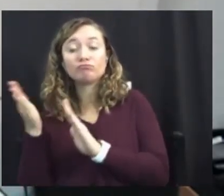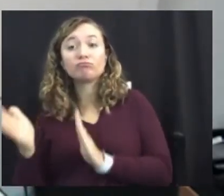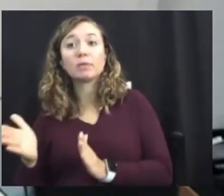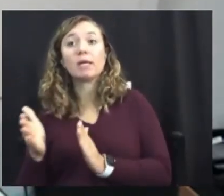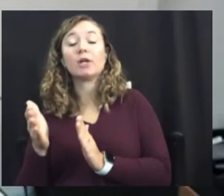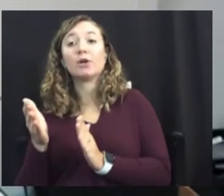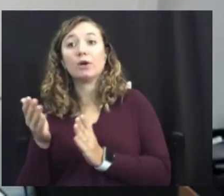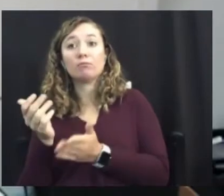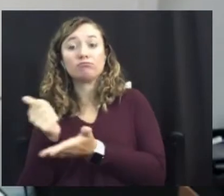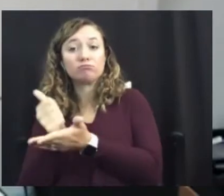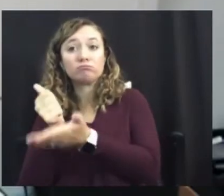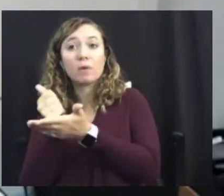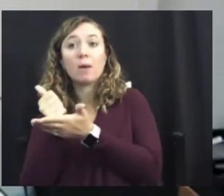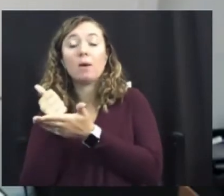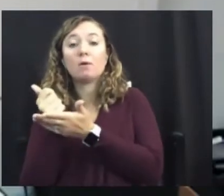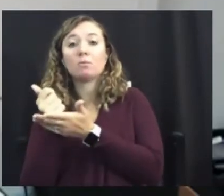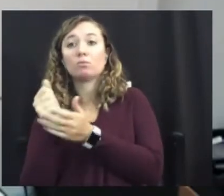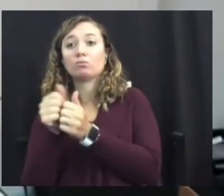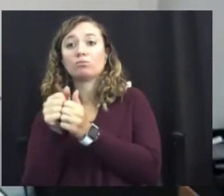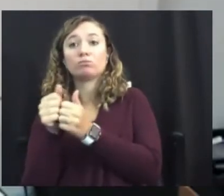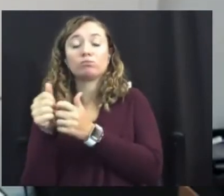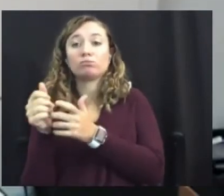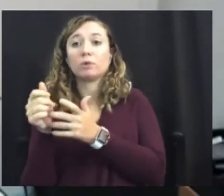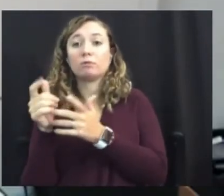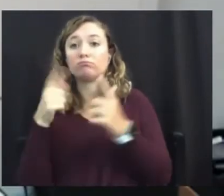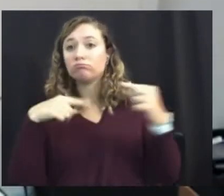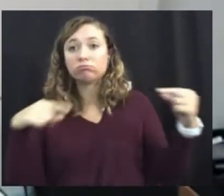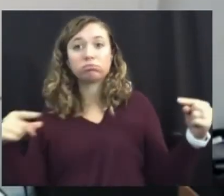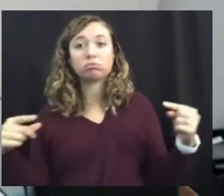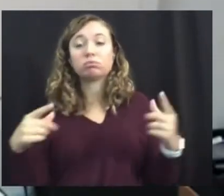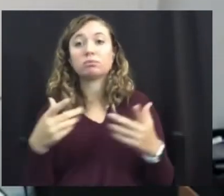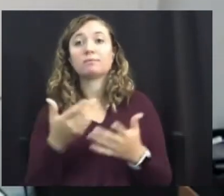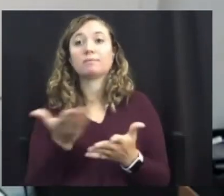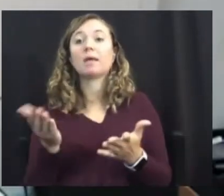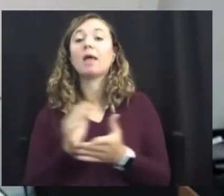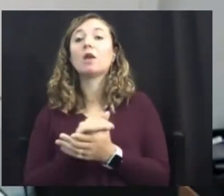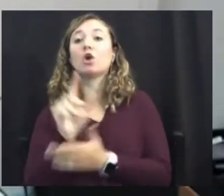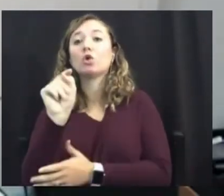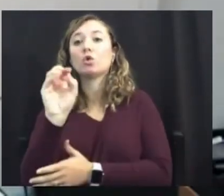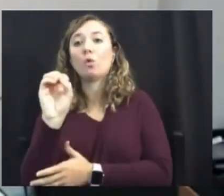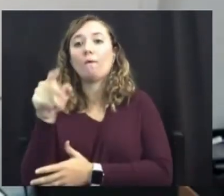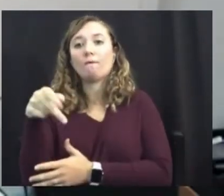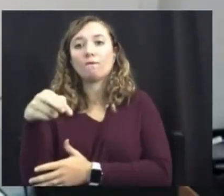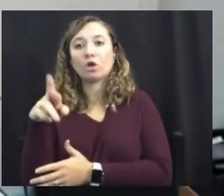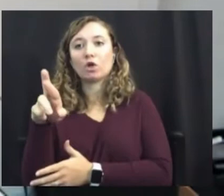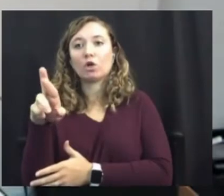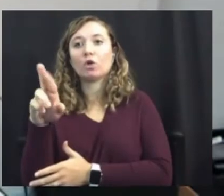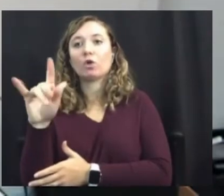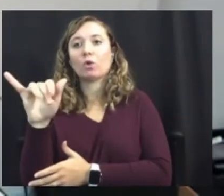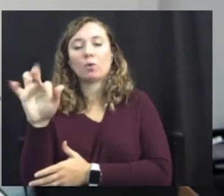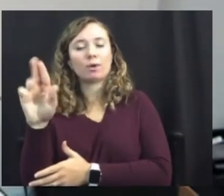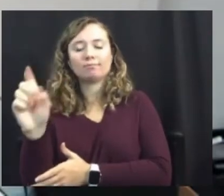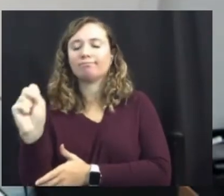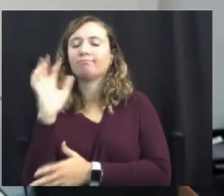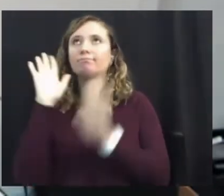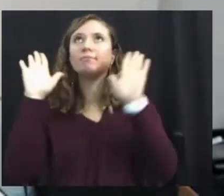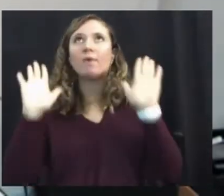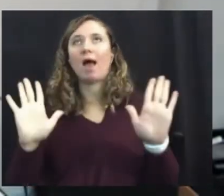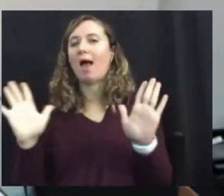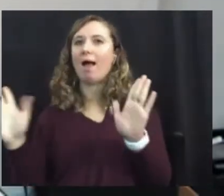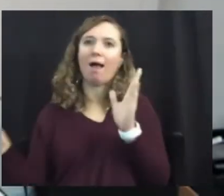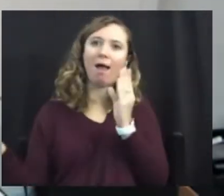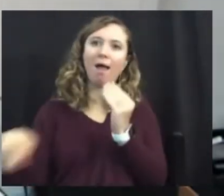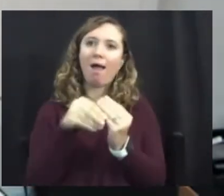and help with anything that might need to be done. And then we have Topher Yorks, who has been just a fantastic addition to this particular